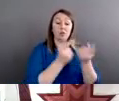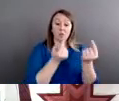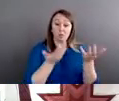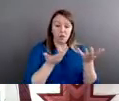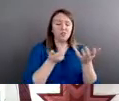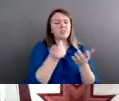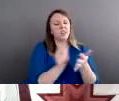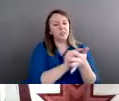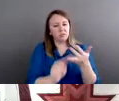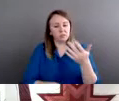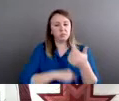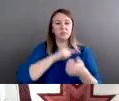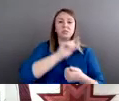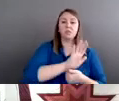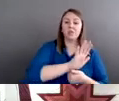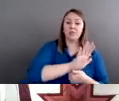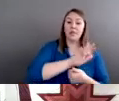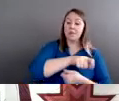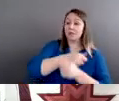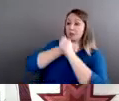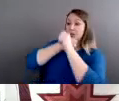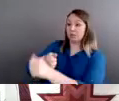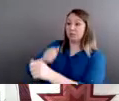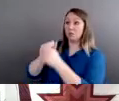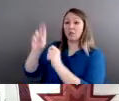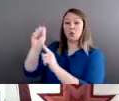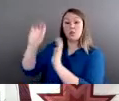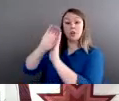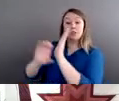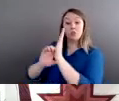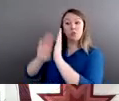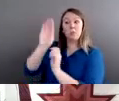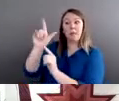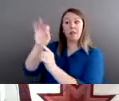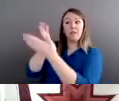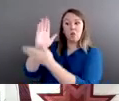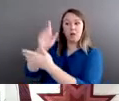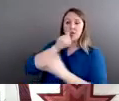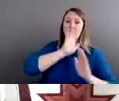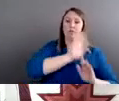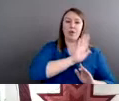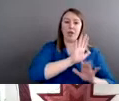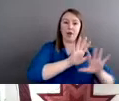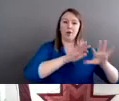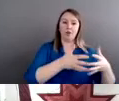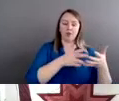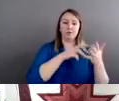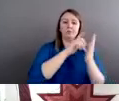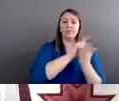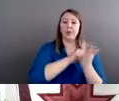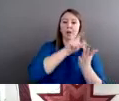US constitutional language from the Bill of Rights, put some burden on tribal courts